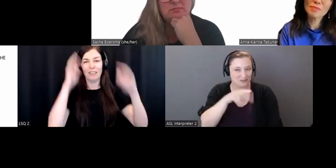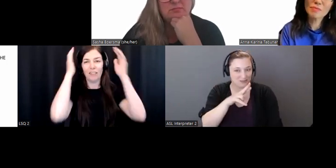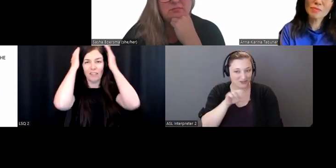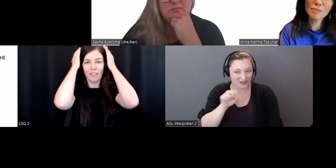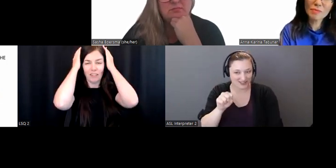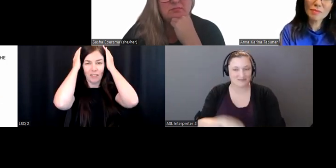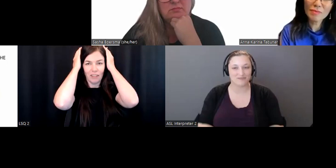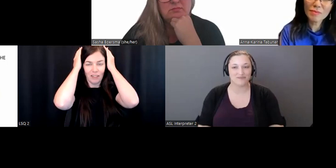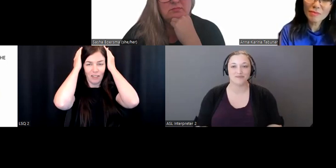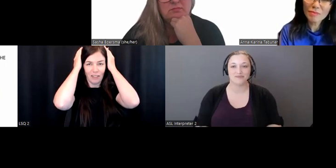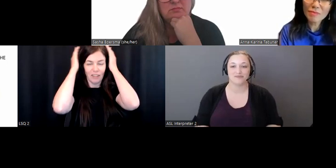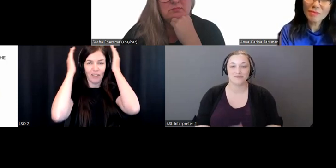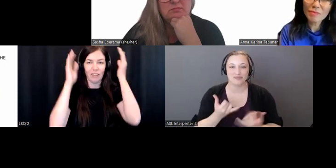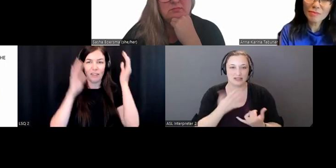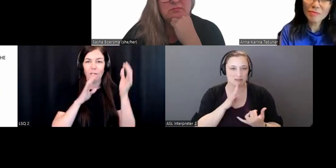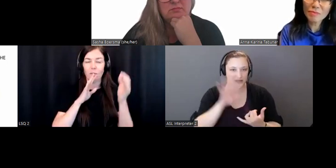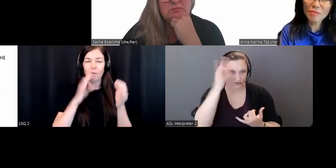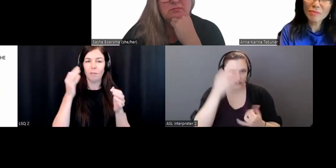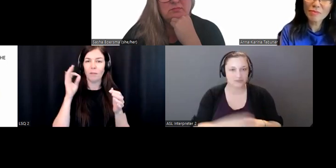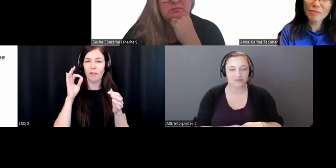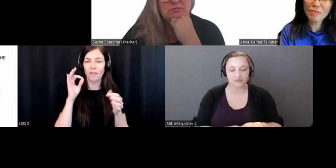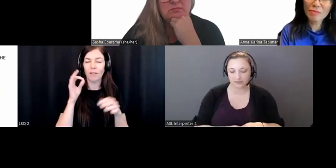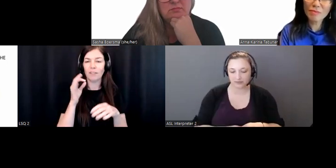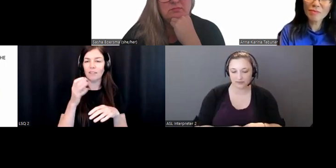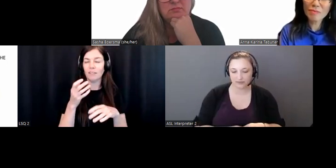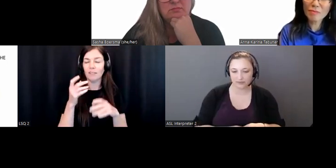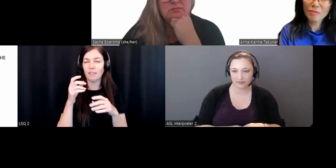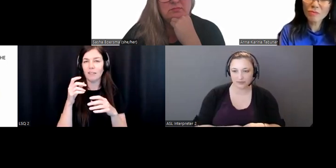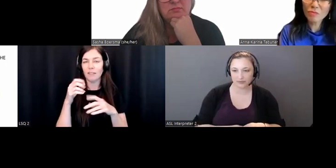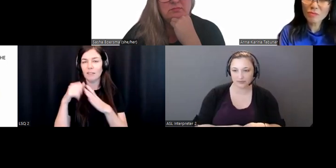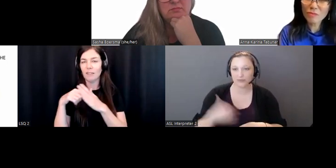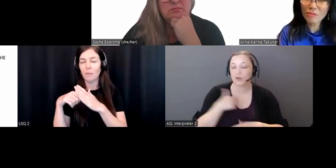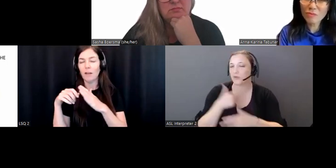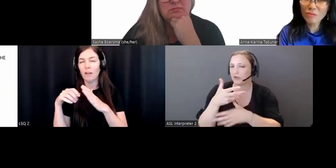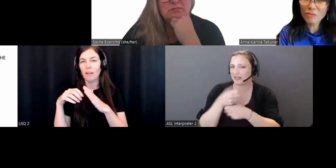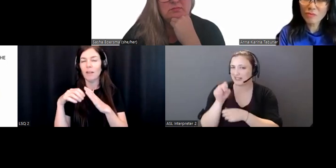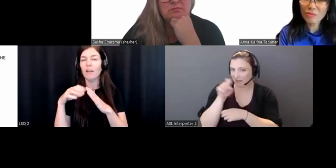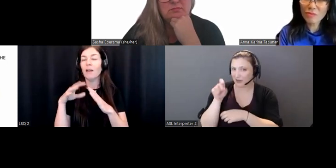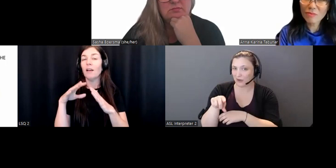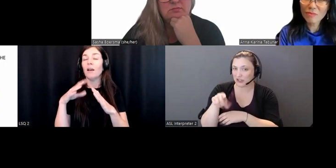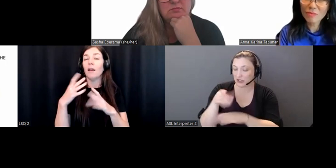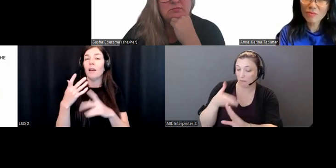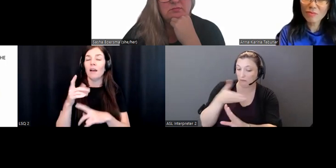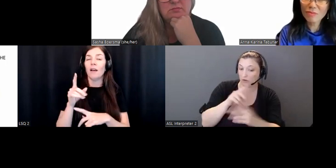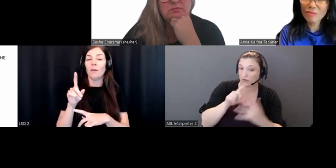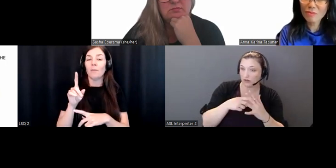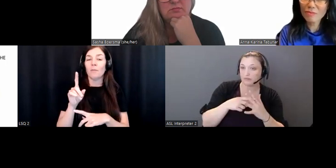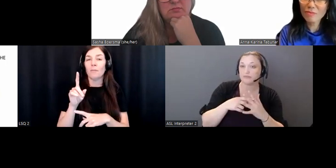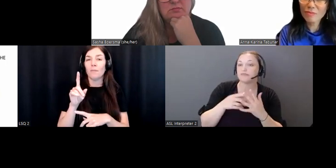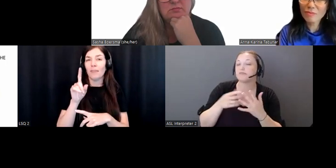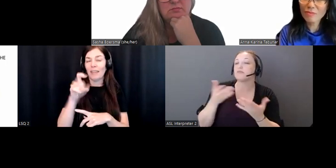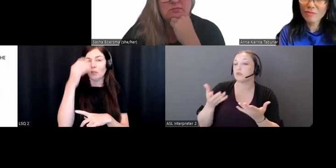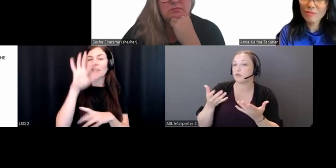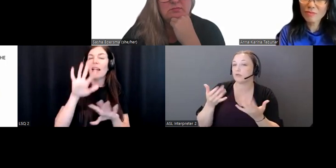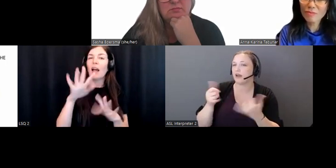We got a question, and I'm going to ask this question before Rachel. How are you going to make sure